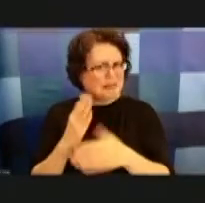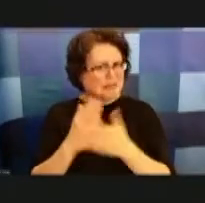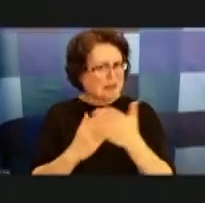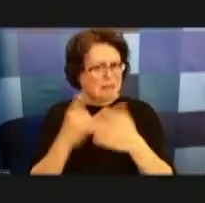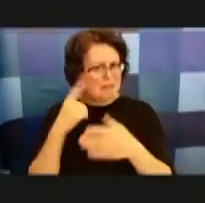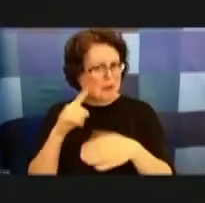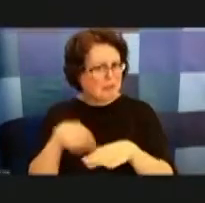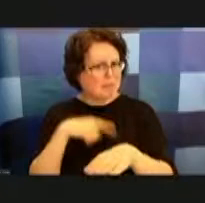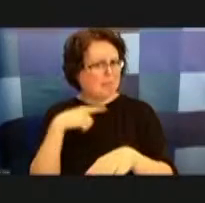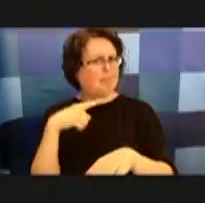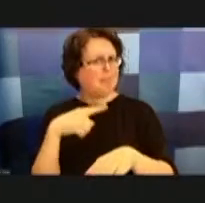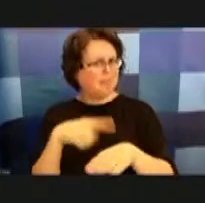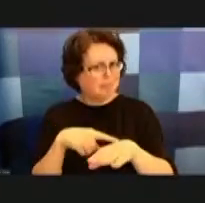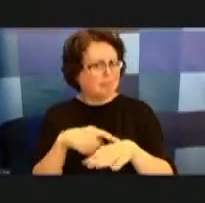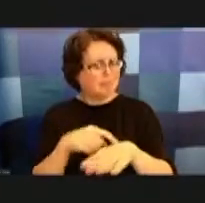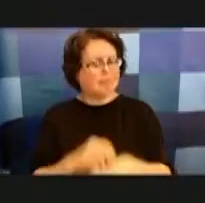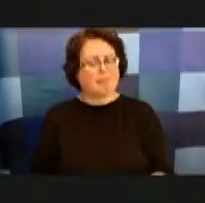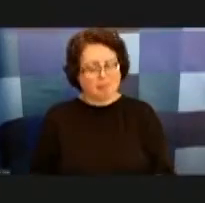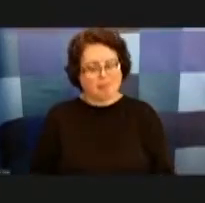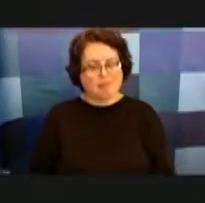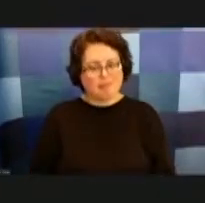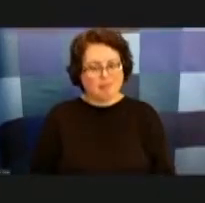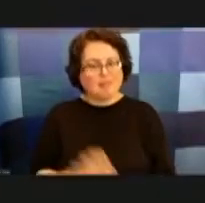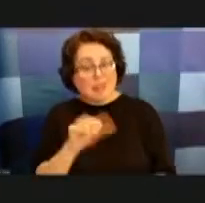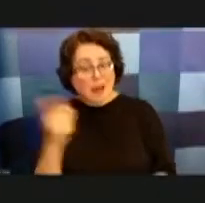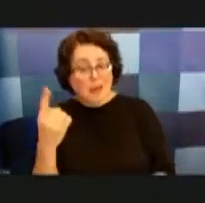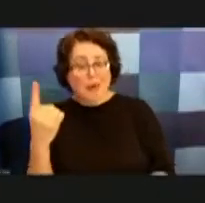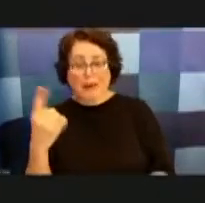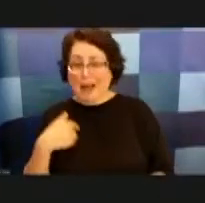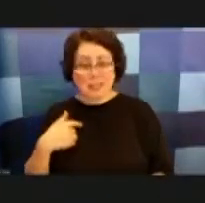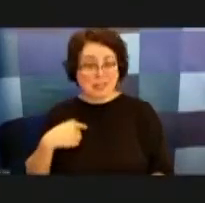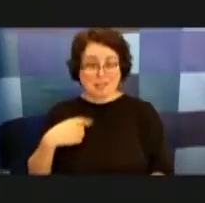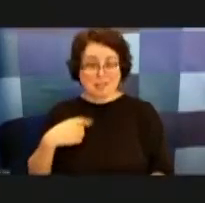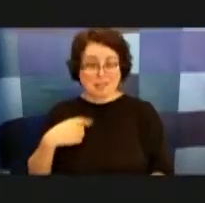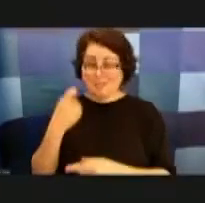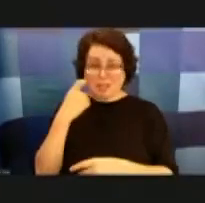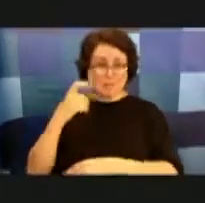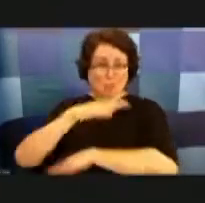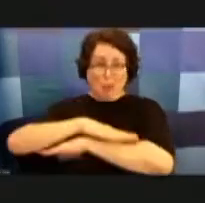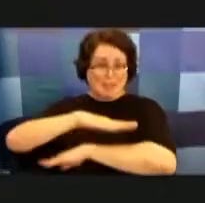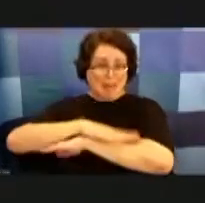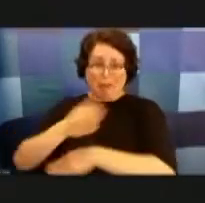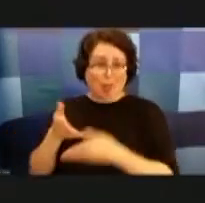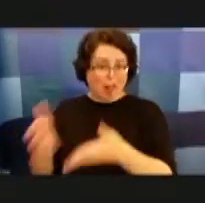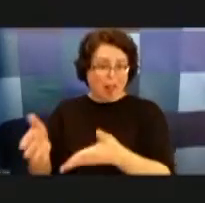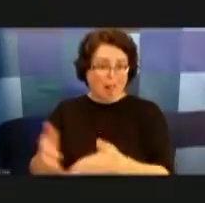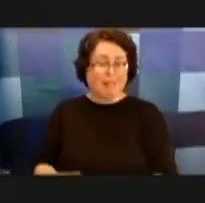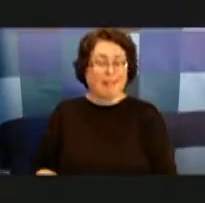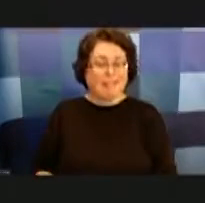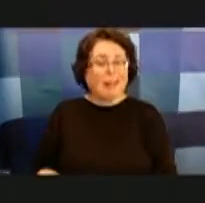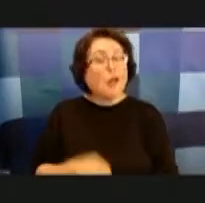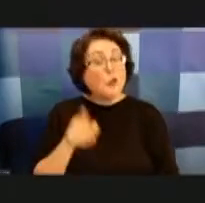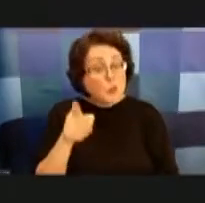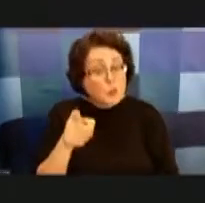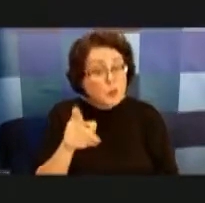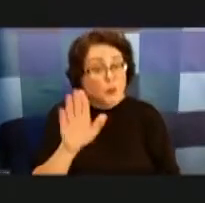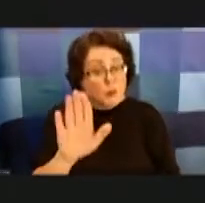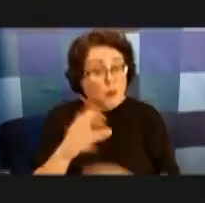just kind of put on the table and uh you're you and your office have been very um